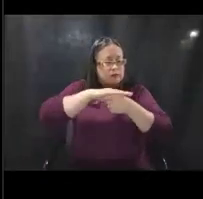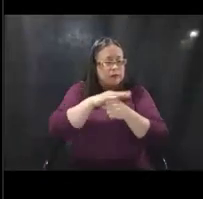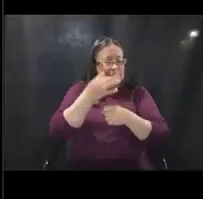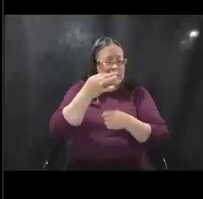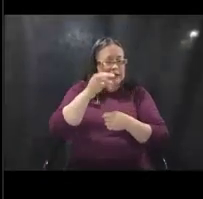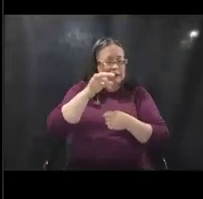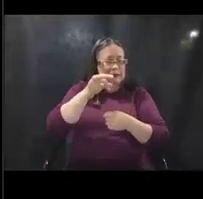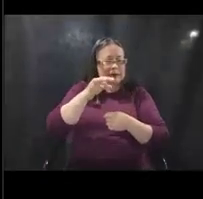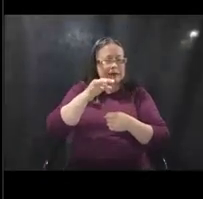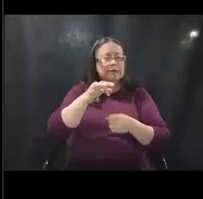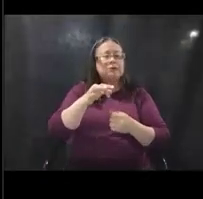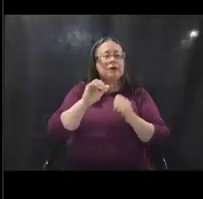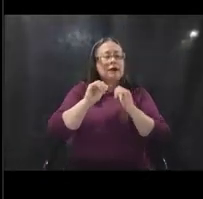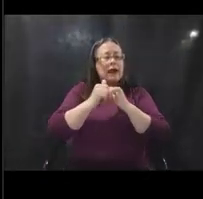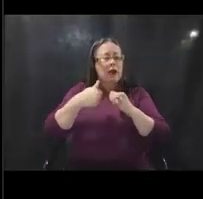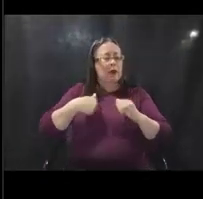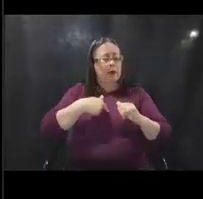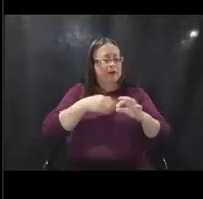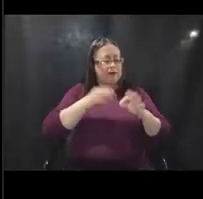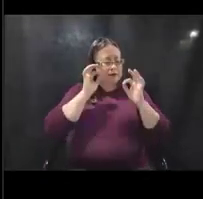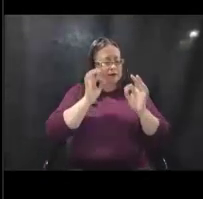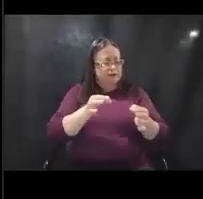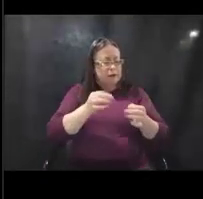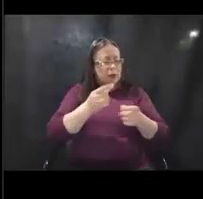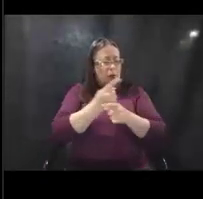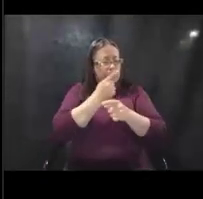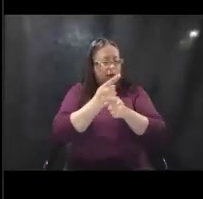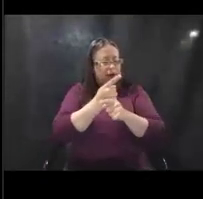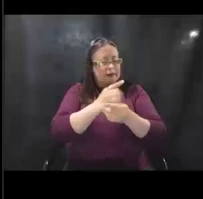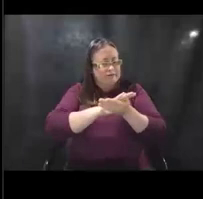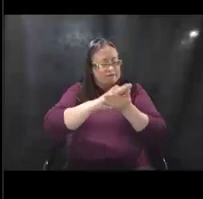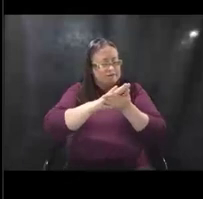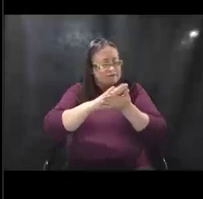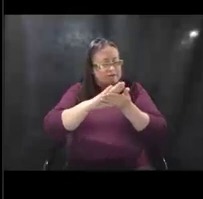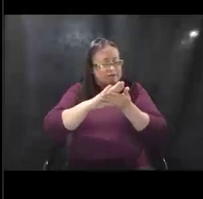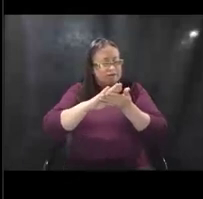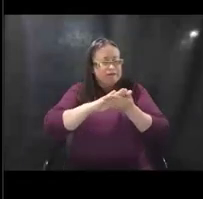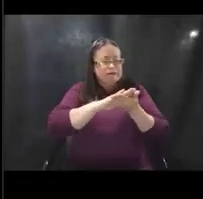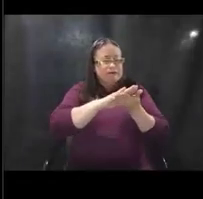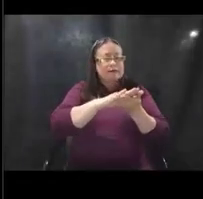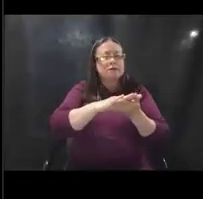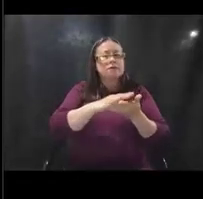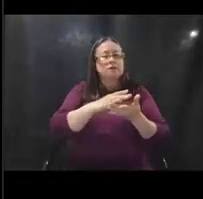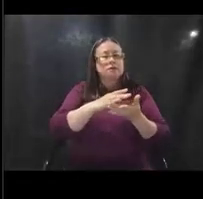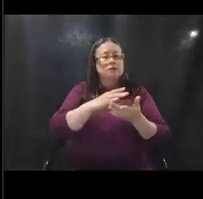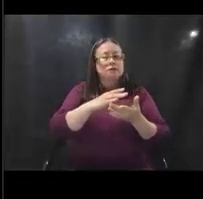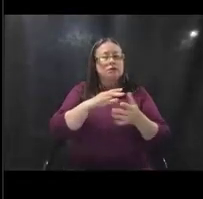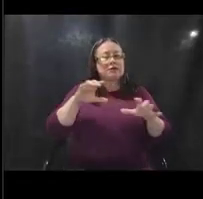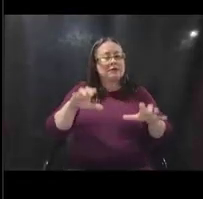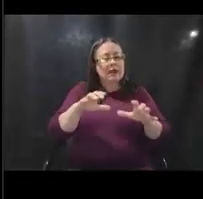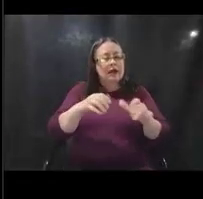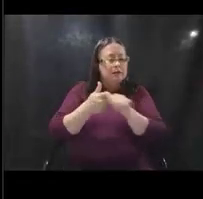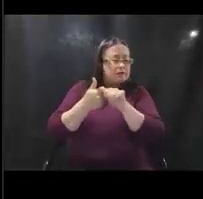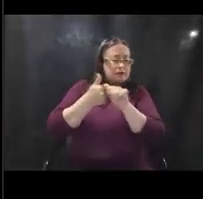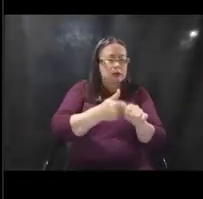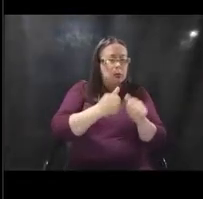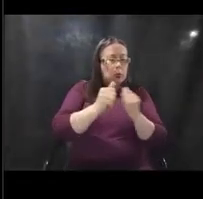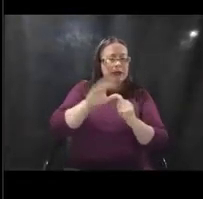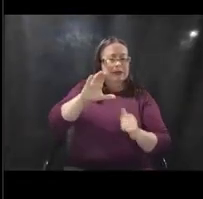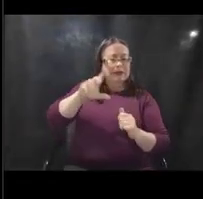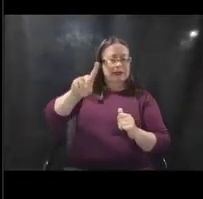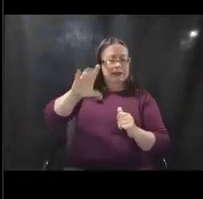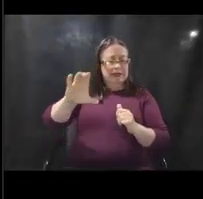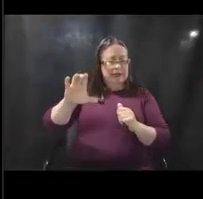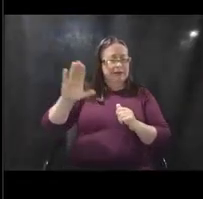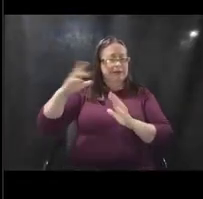really where, how we determine appropriate measures for cleaning and disinfection is, um, that it's done in accordance with CDC guidelines